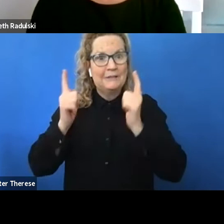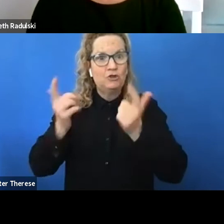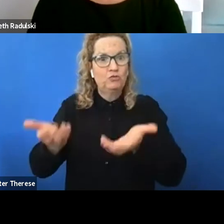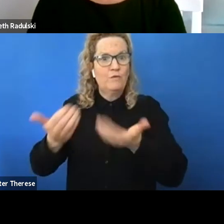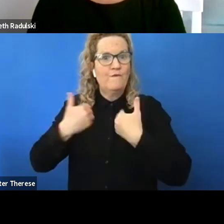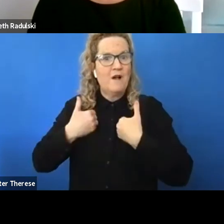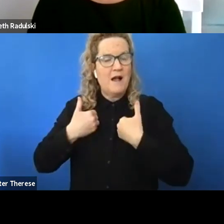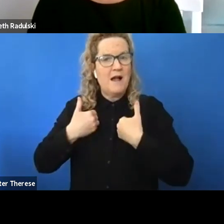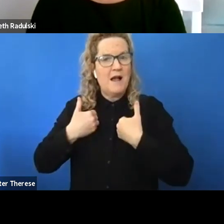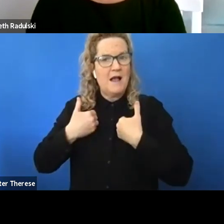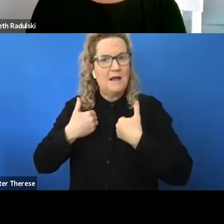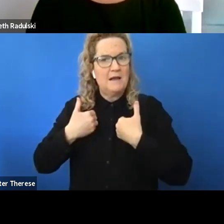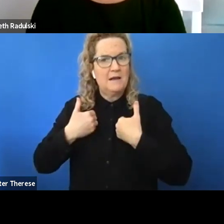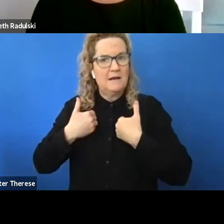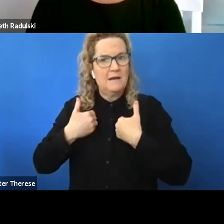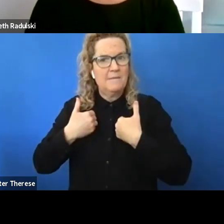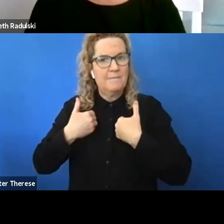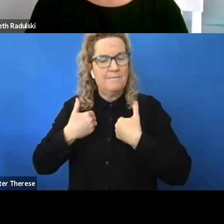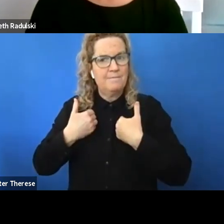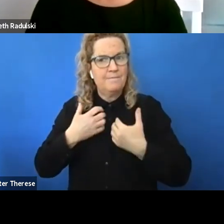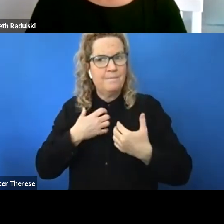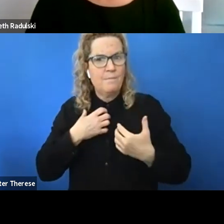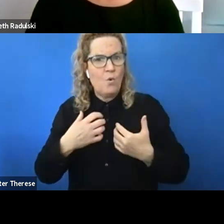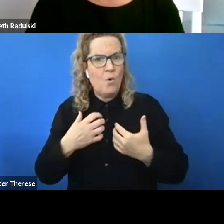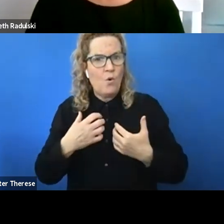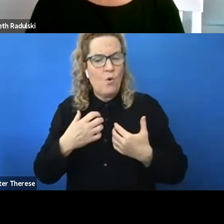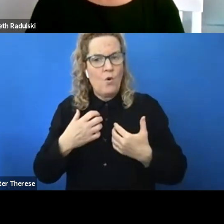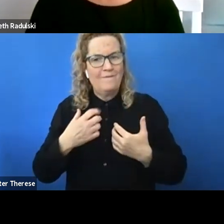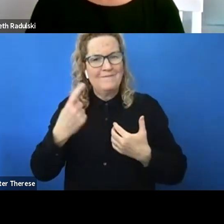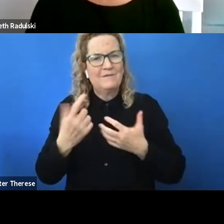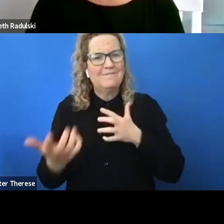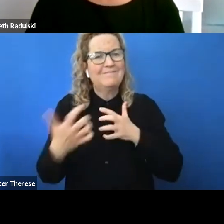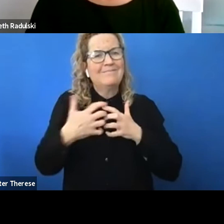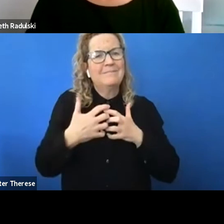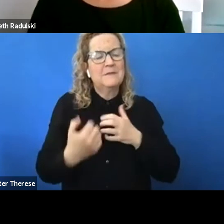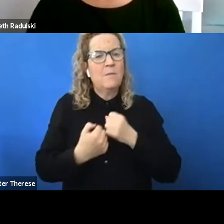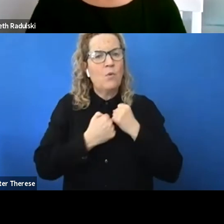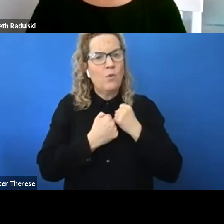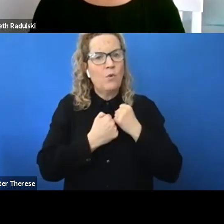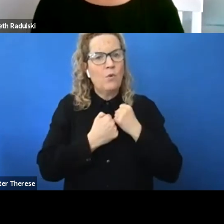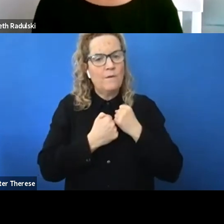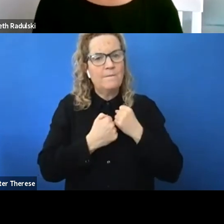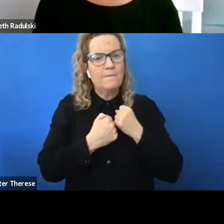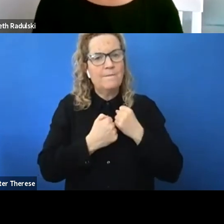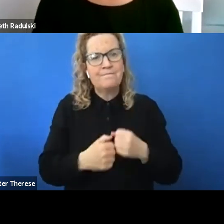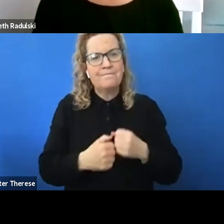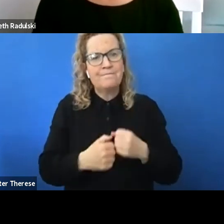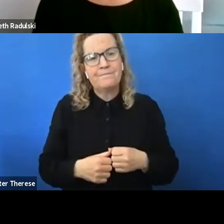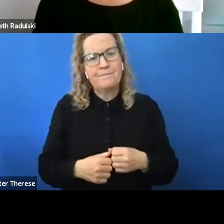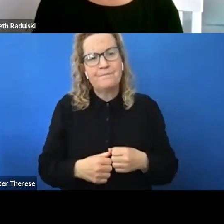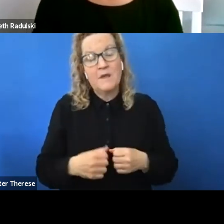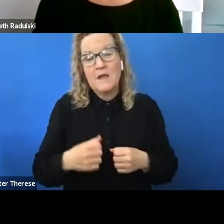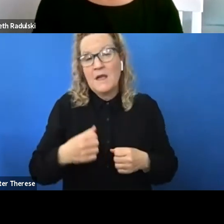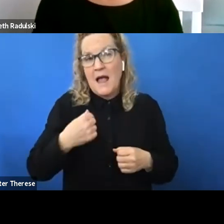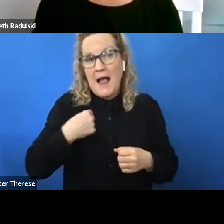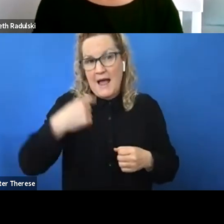um more individualized support i think the toughest